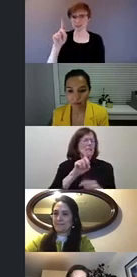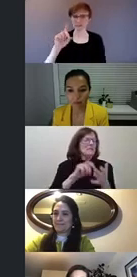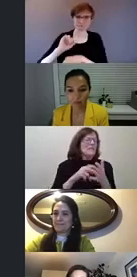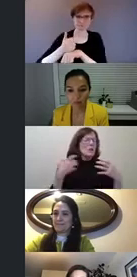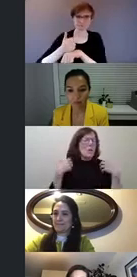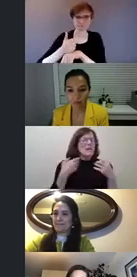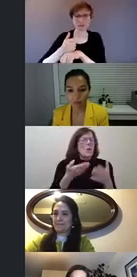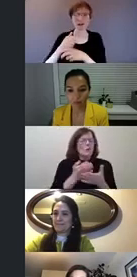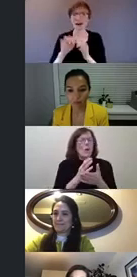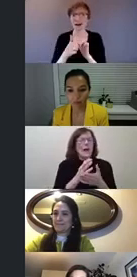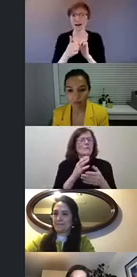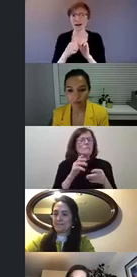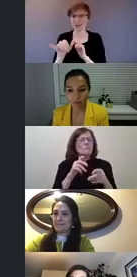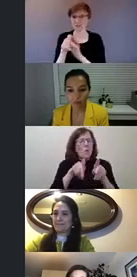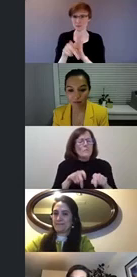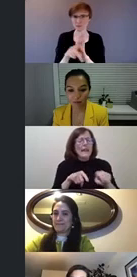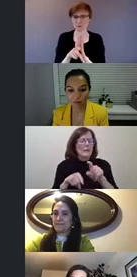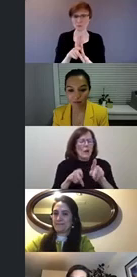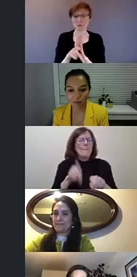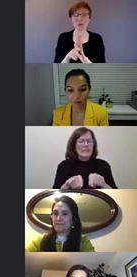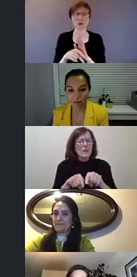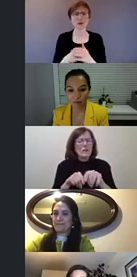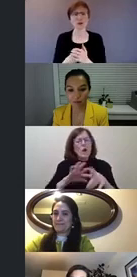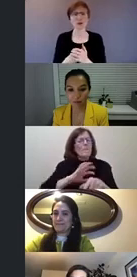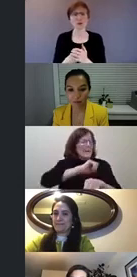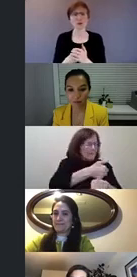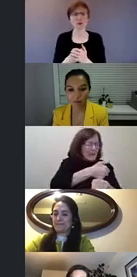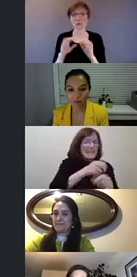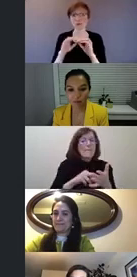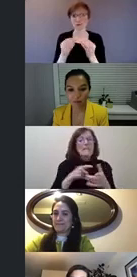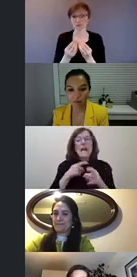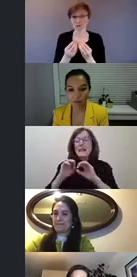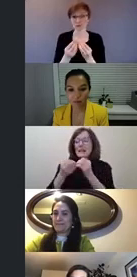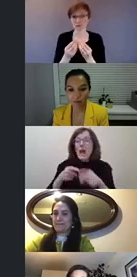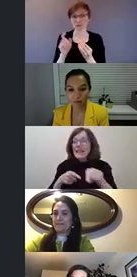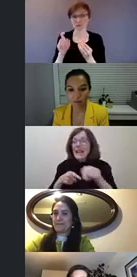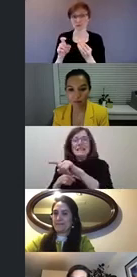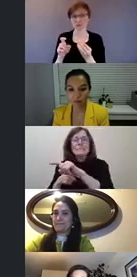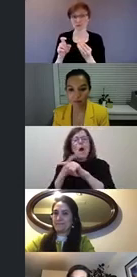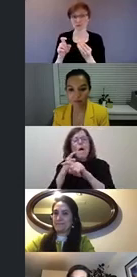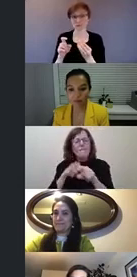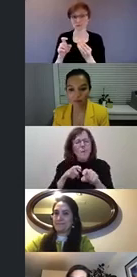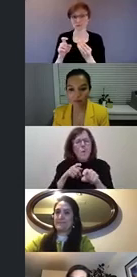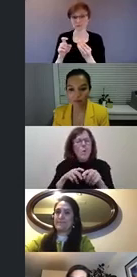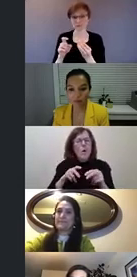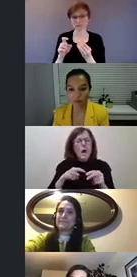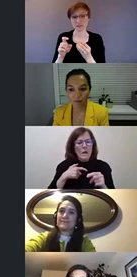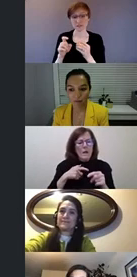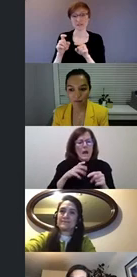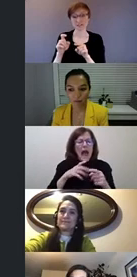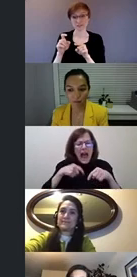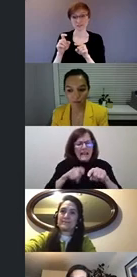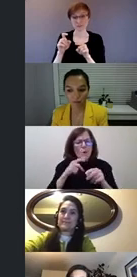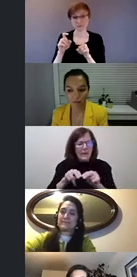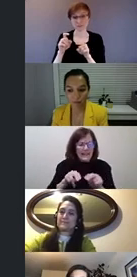optional protocol works is for organizations to go bring it up at the final level when there's when all domestic domestic